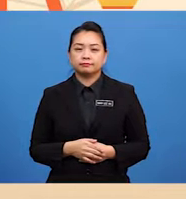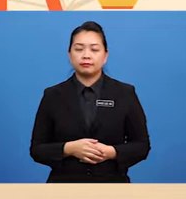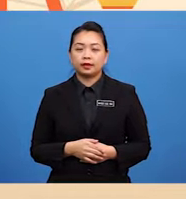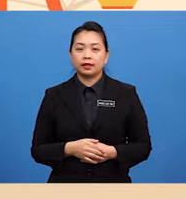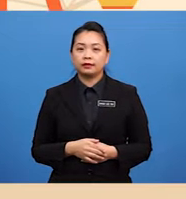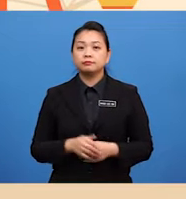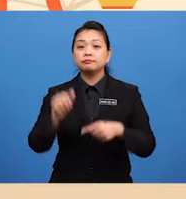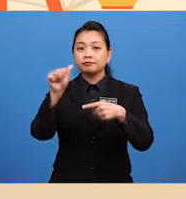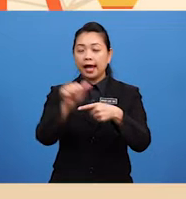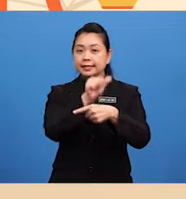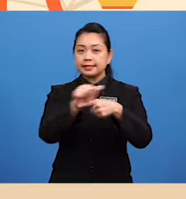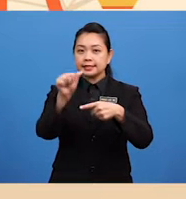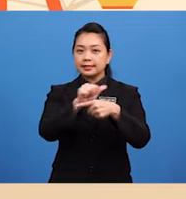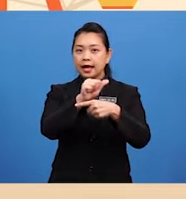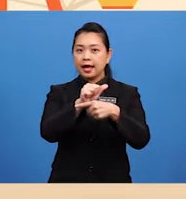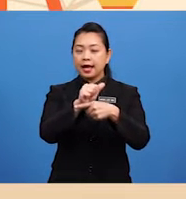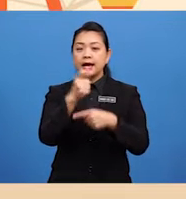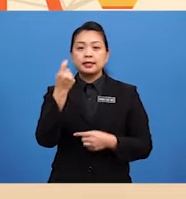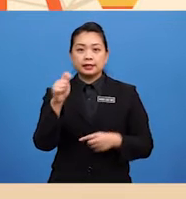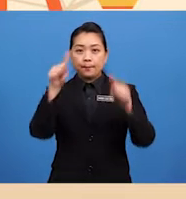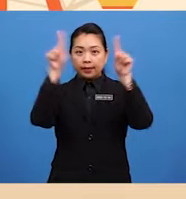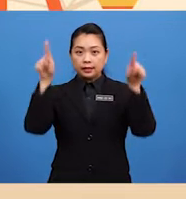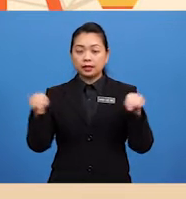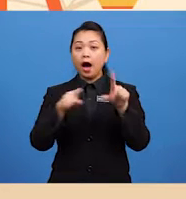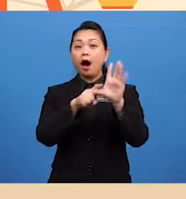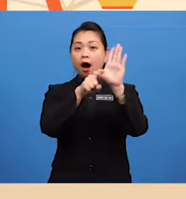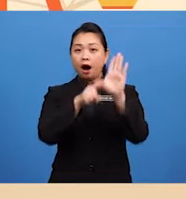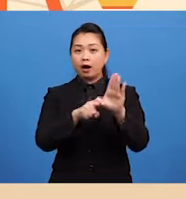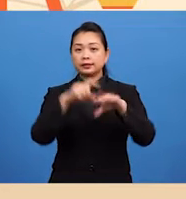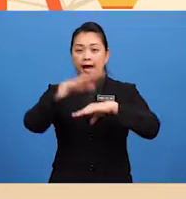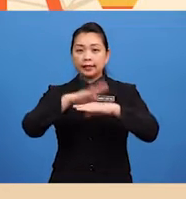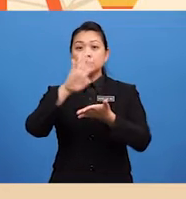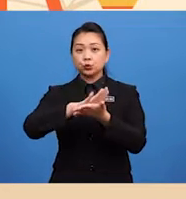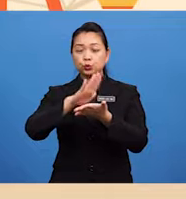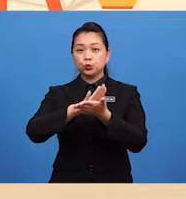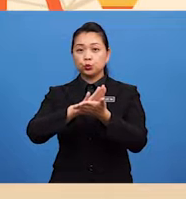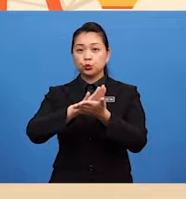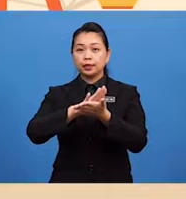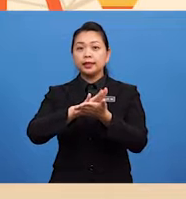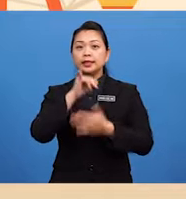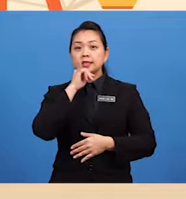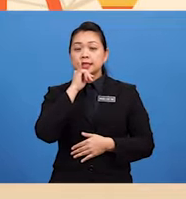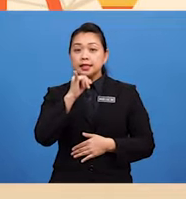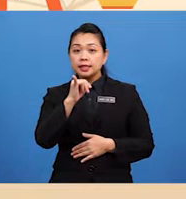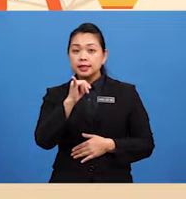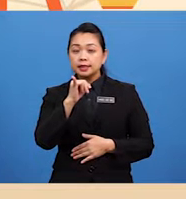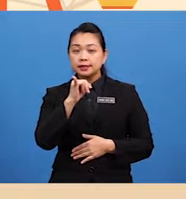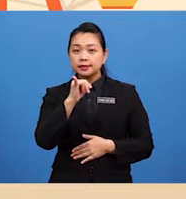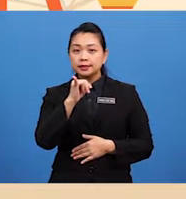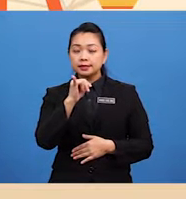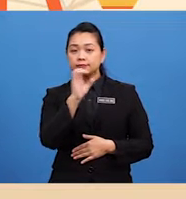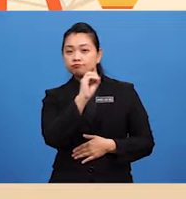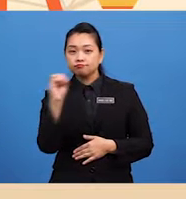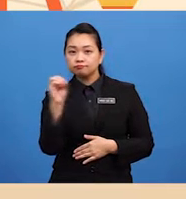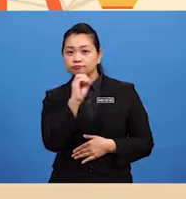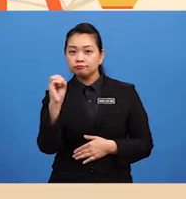Exercise The Bunting Hung At The School Gate Is Fill In